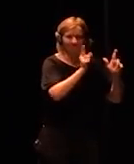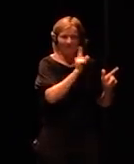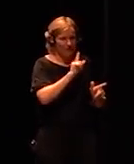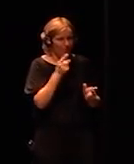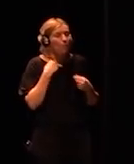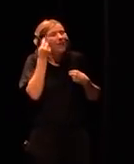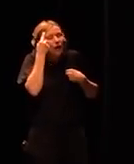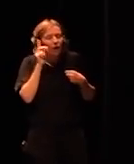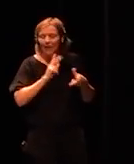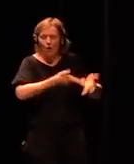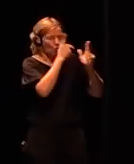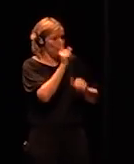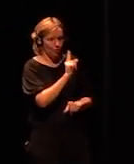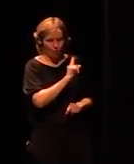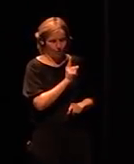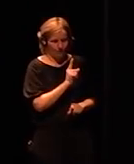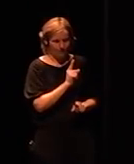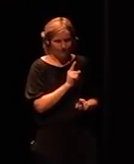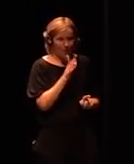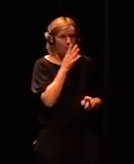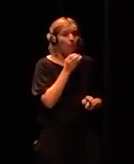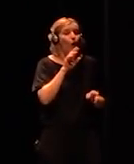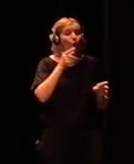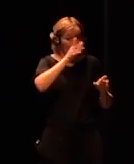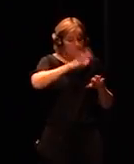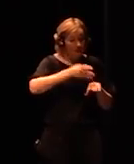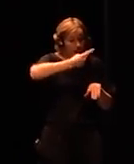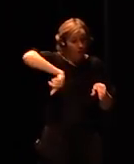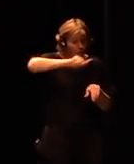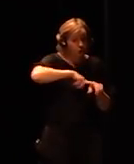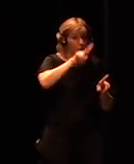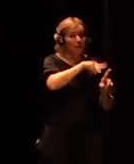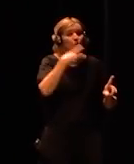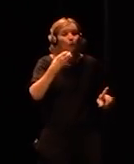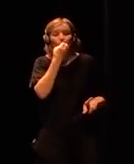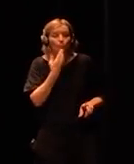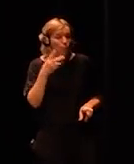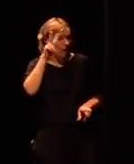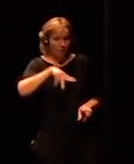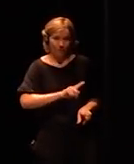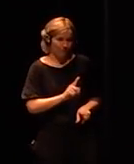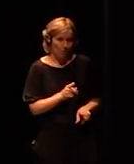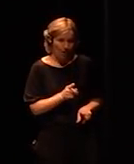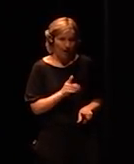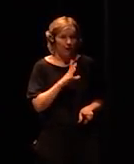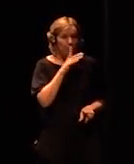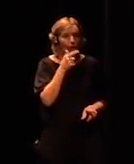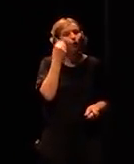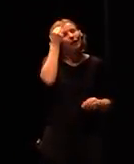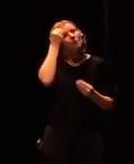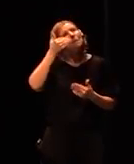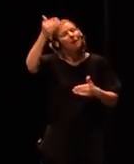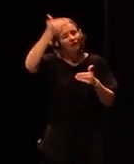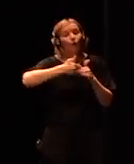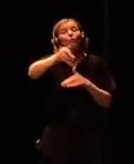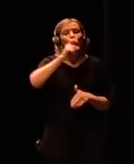that would not end well for us so I think we need a moratorium we have to figure out you know this is hugely disruptive I mean we're talking about